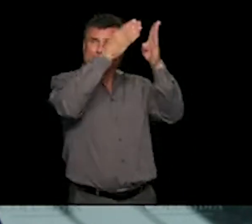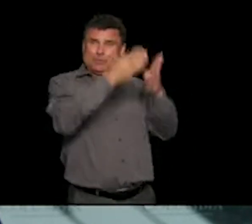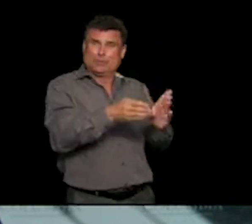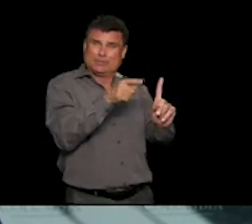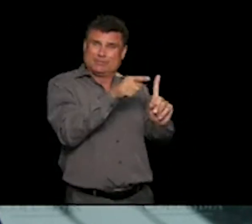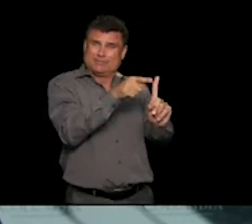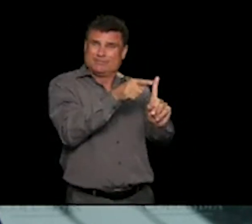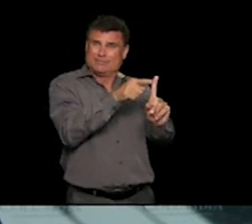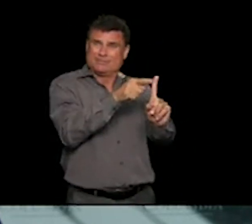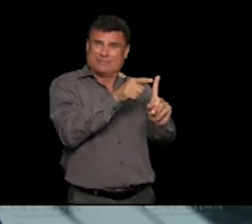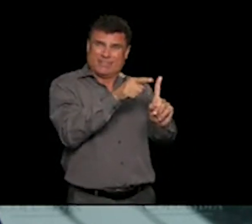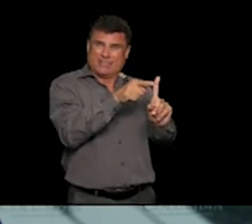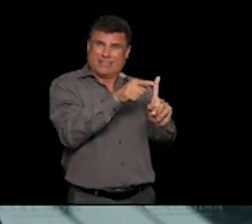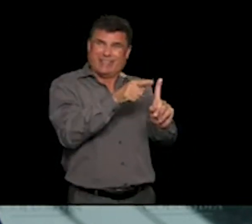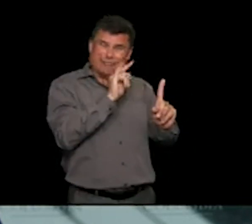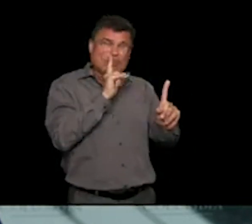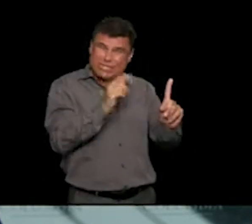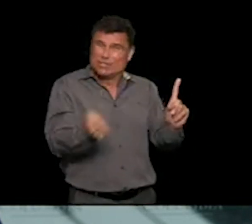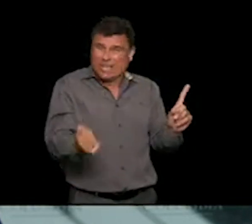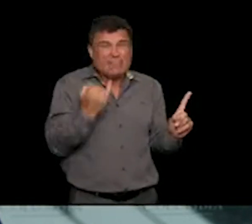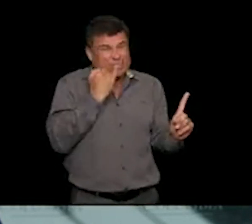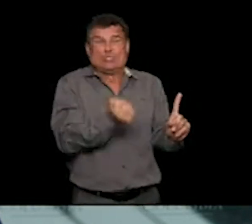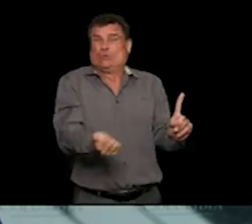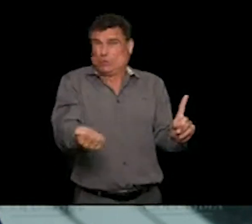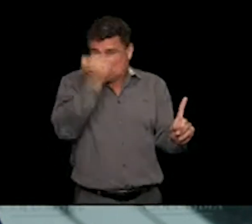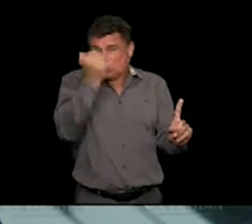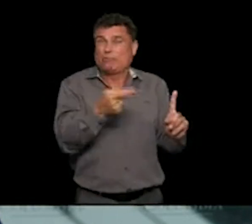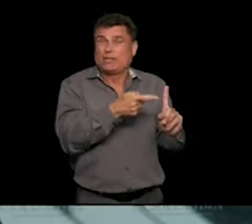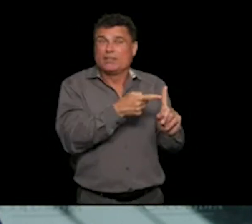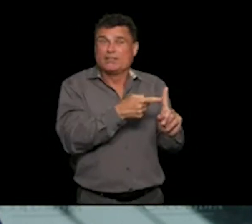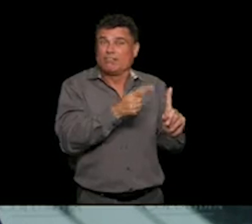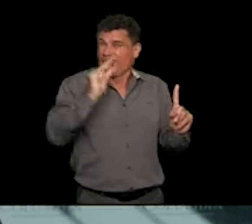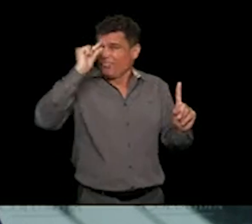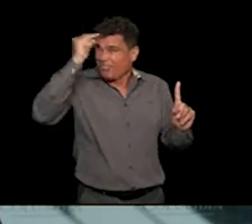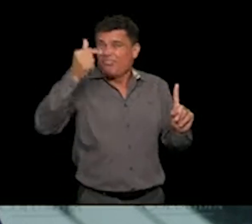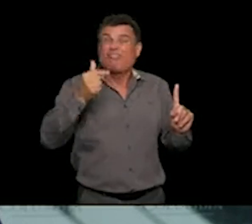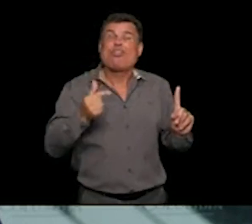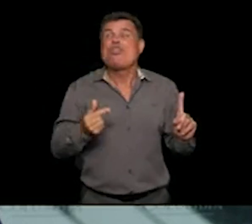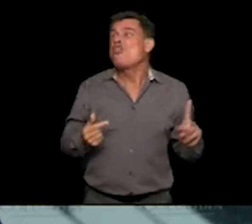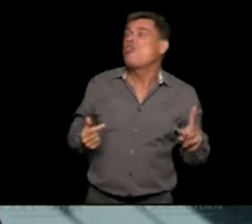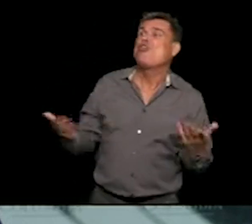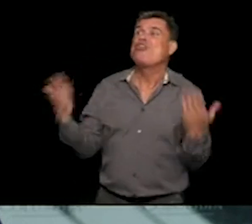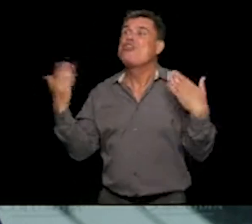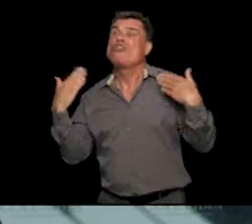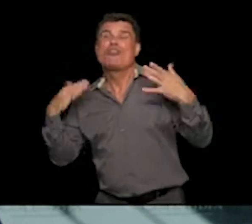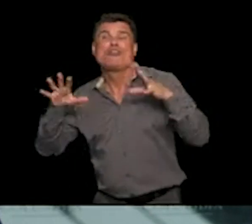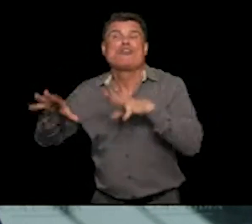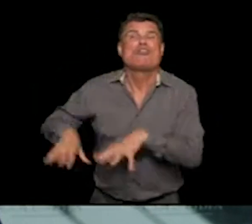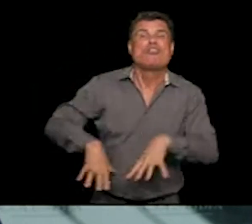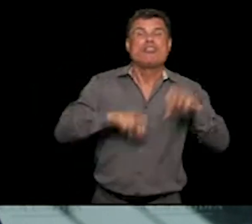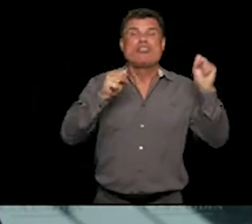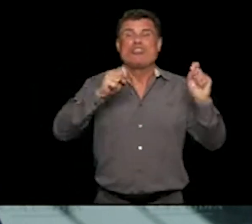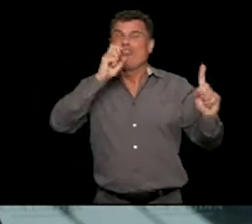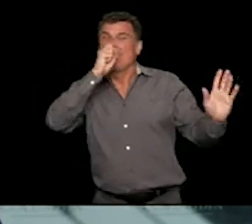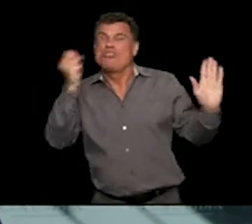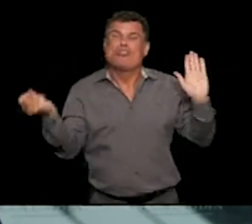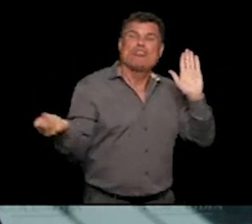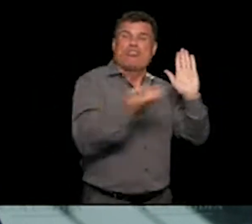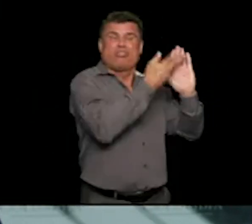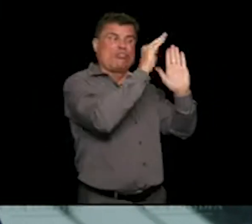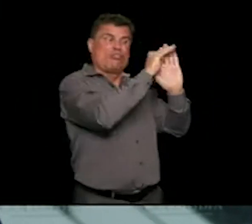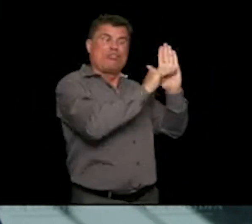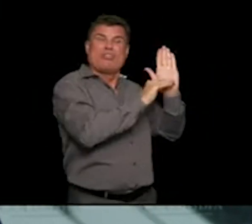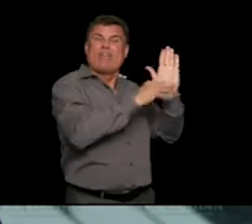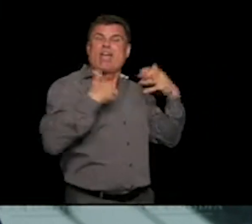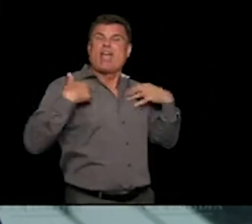then you're setting yourself up for a fine. And, of course, depending on what you do and how you do it, there may